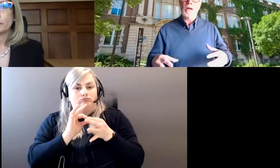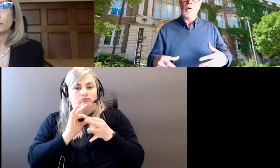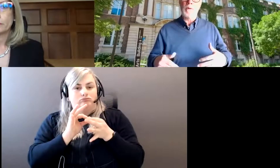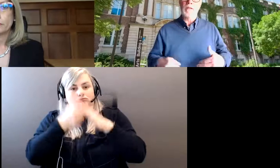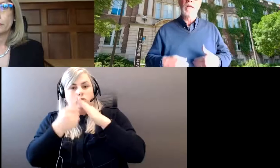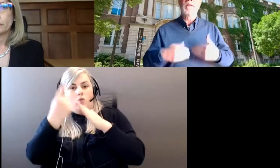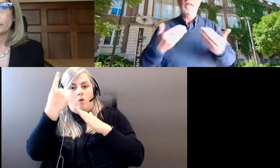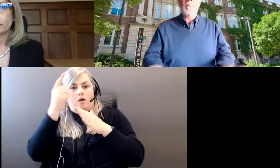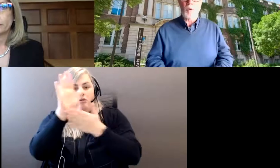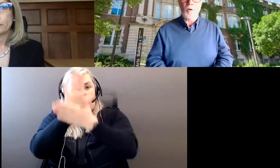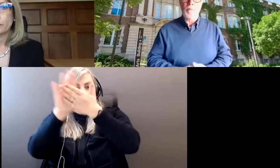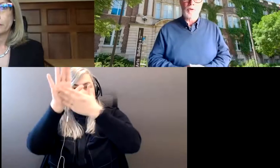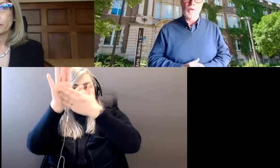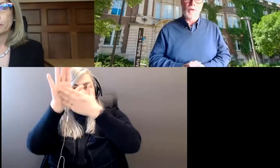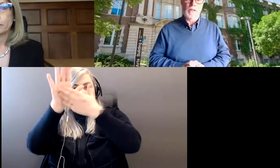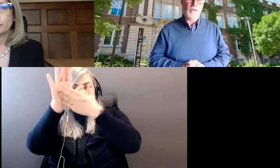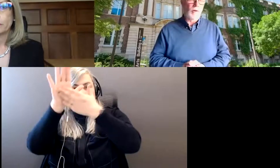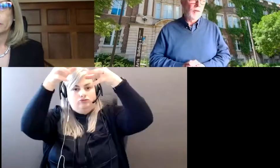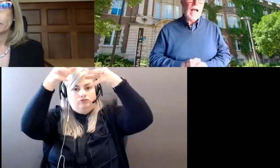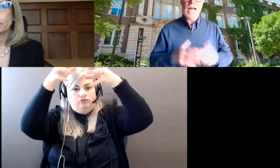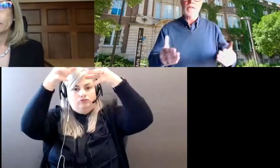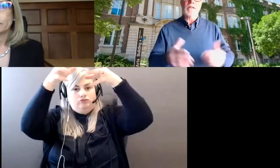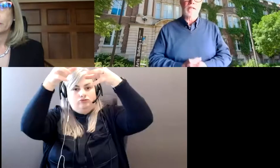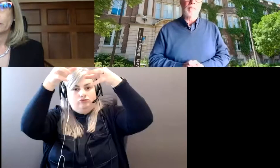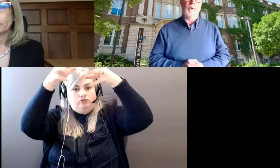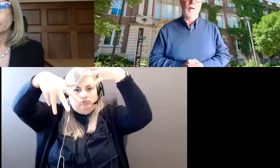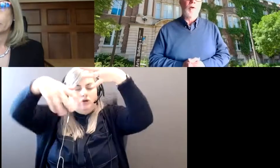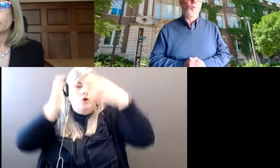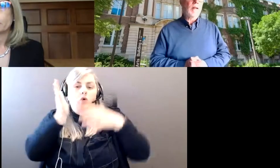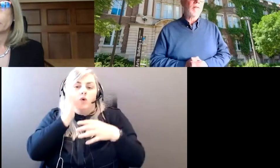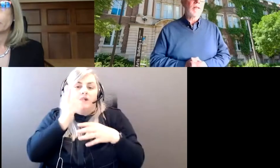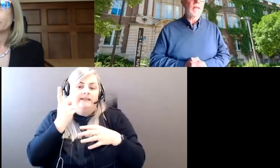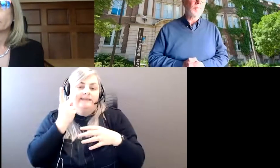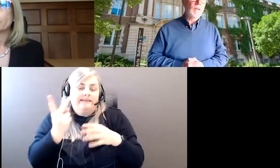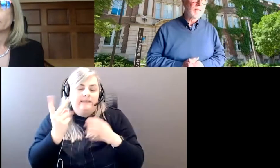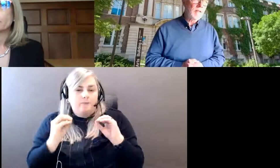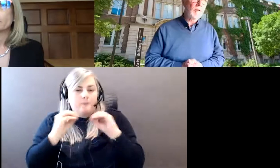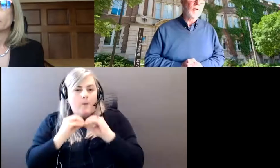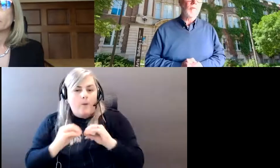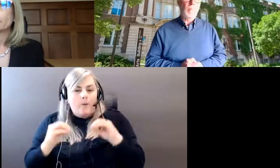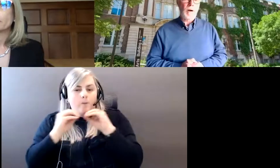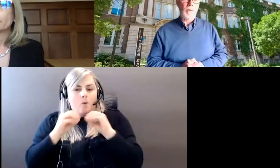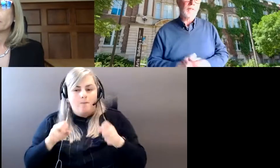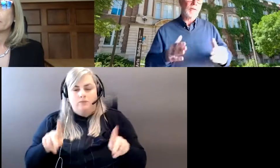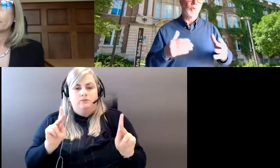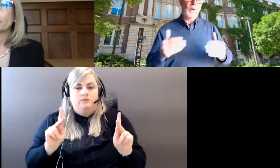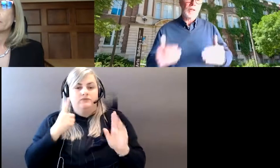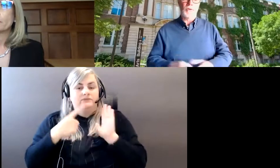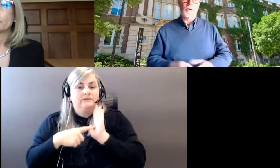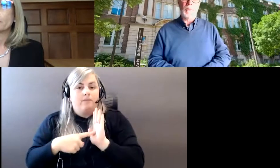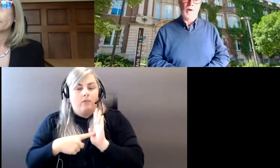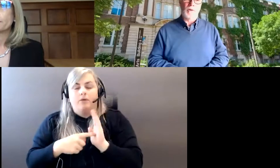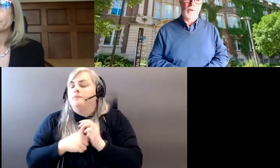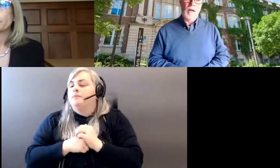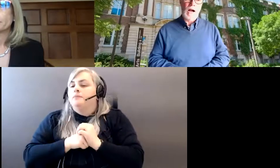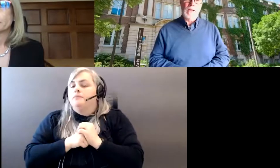to help us see more opportunities. So as an example, when the senior part of senior research